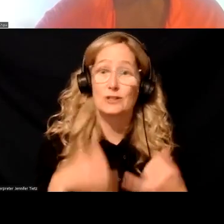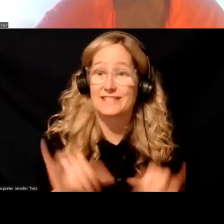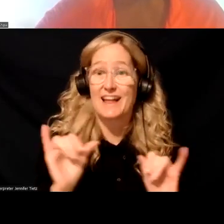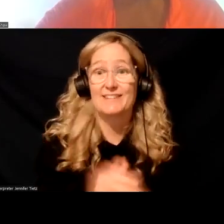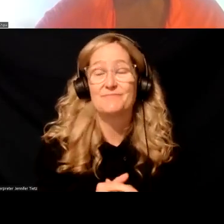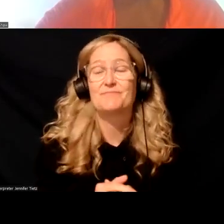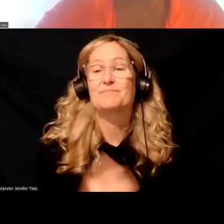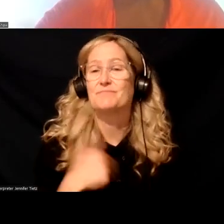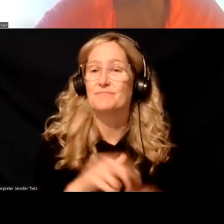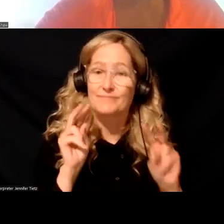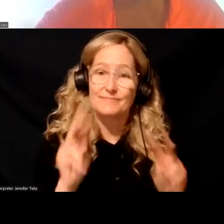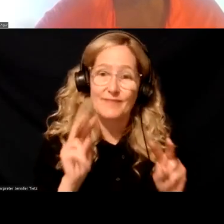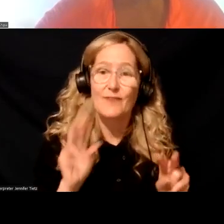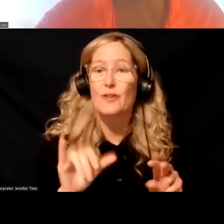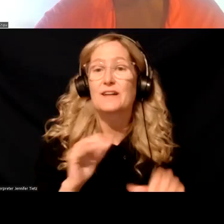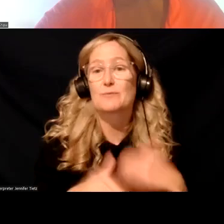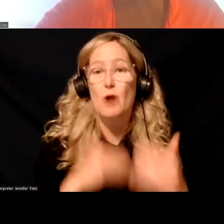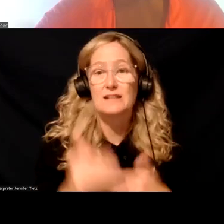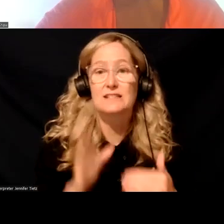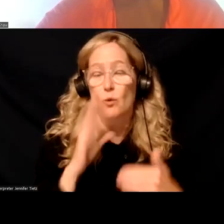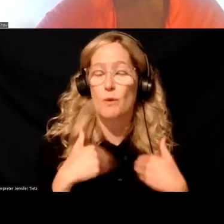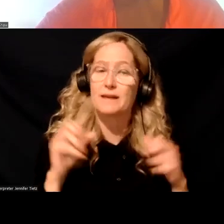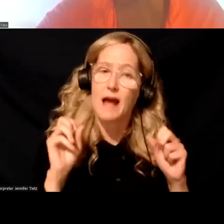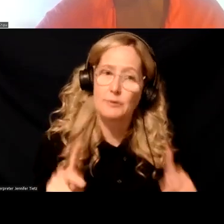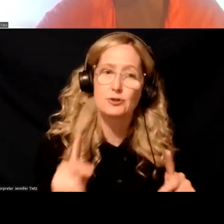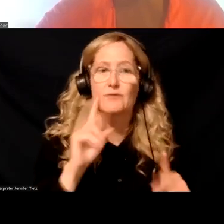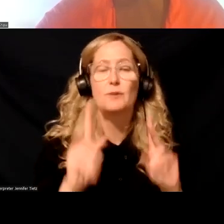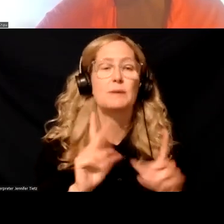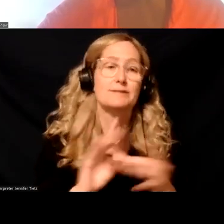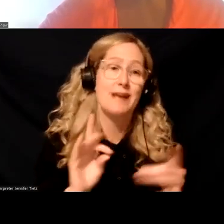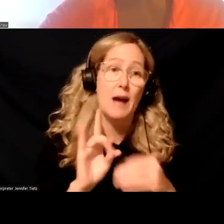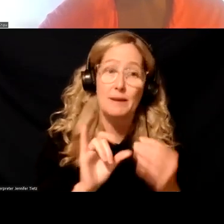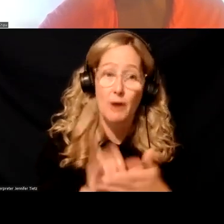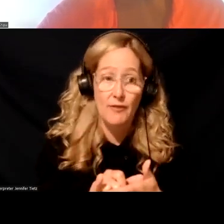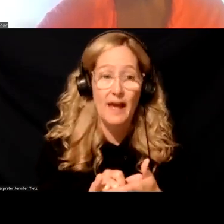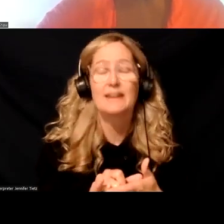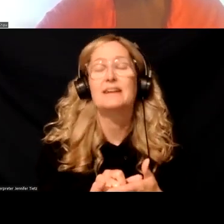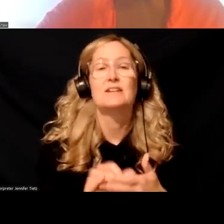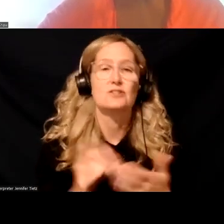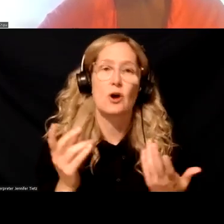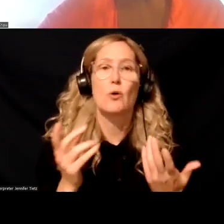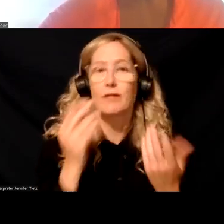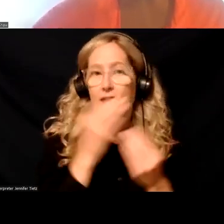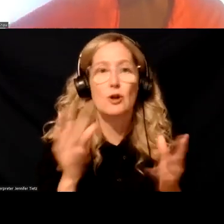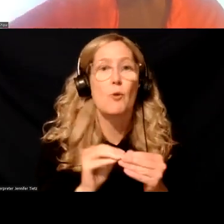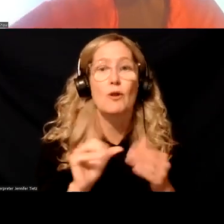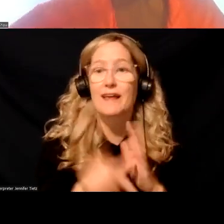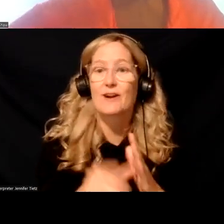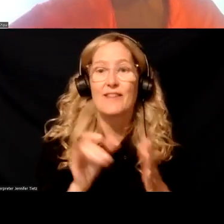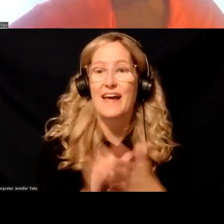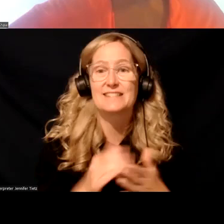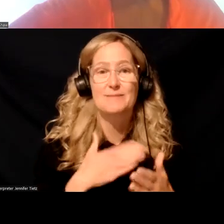um, we're looking forward to this iterative process. There will still be opportunity for public comment for these documents and stay tuned. Um, and that's my major, uh,